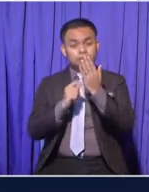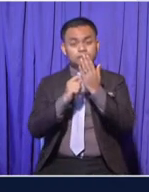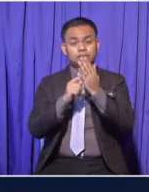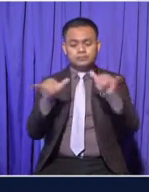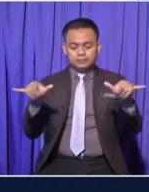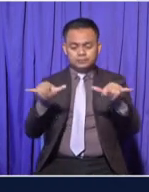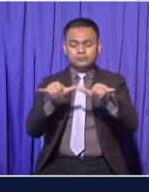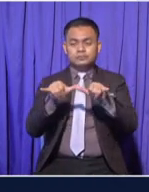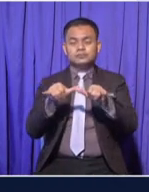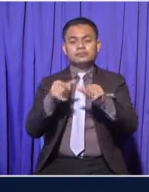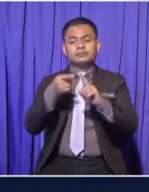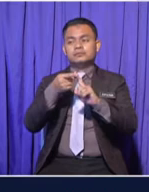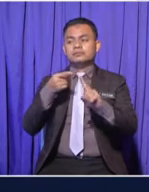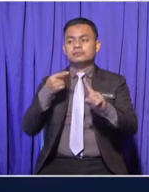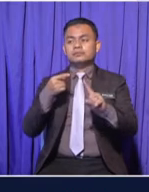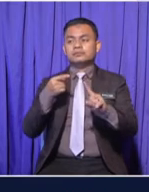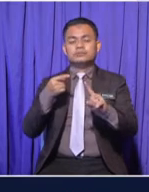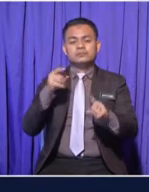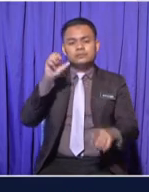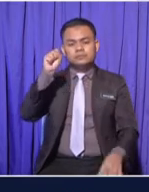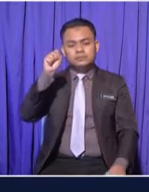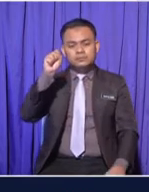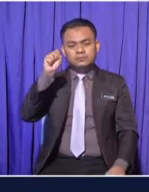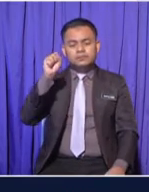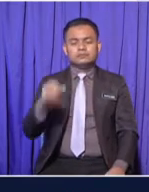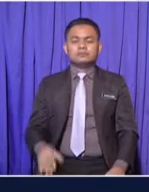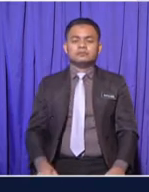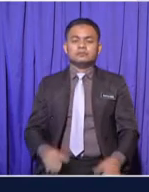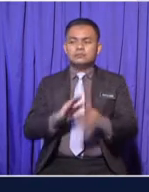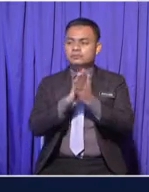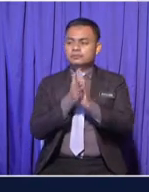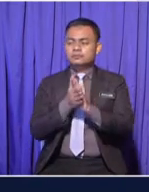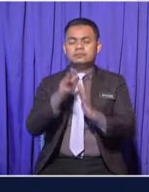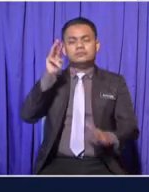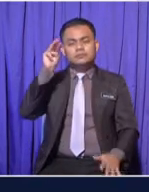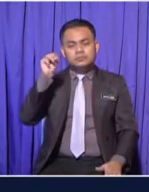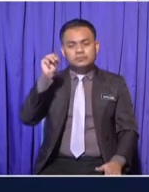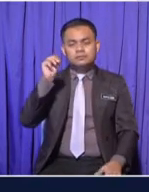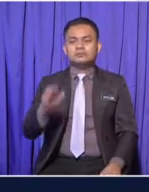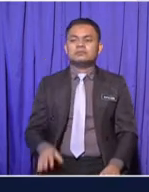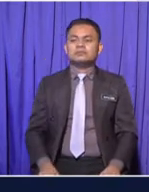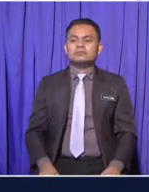size From S size T-shirt to M size T-shirt